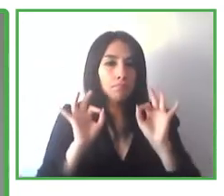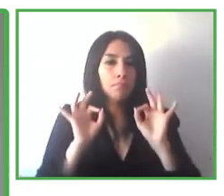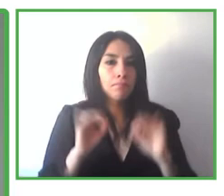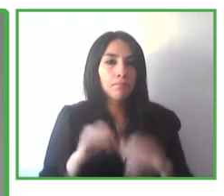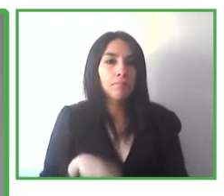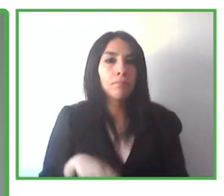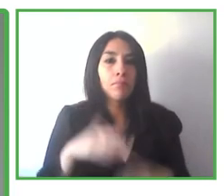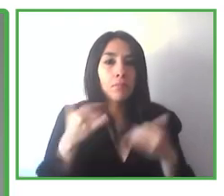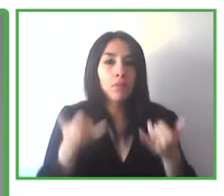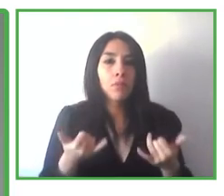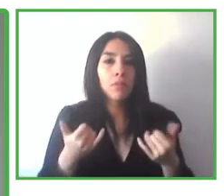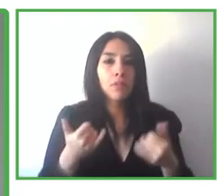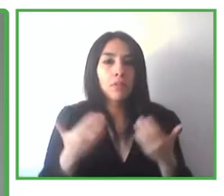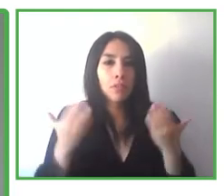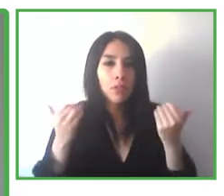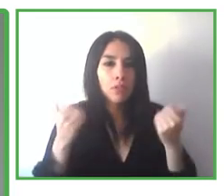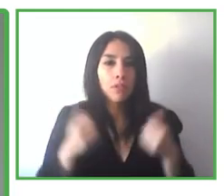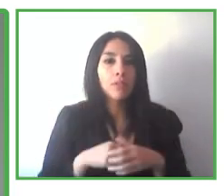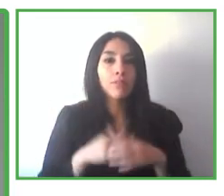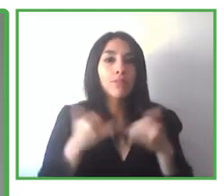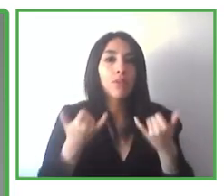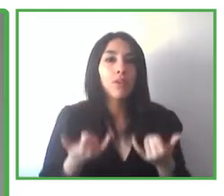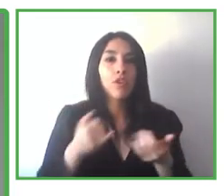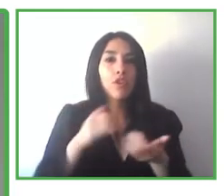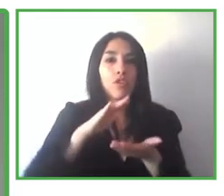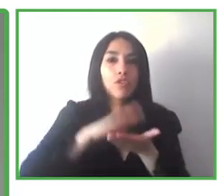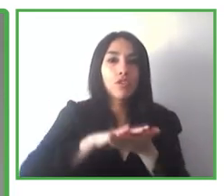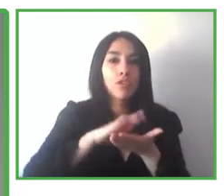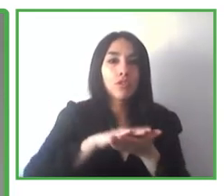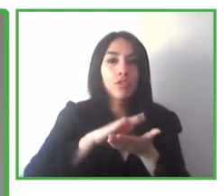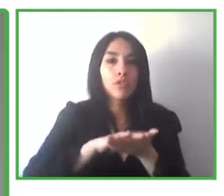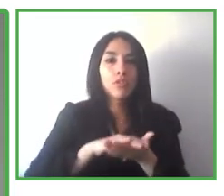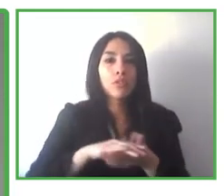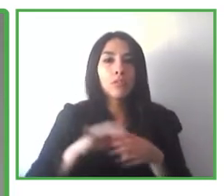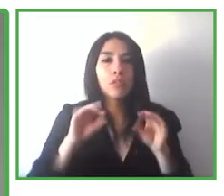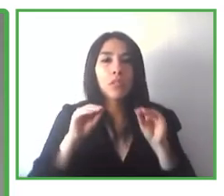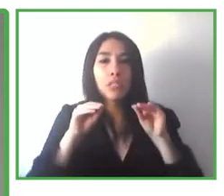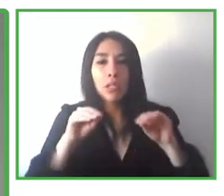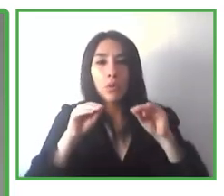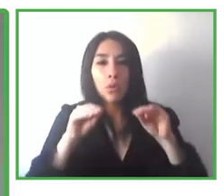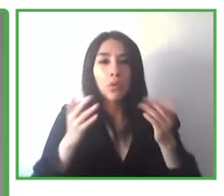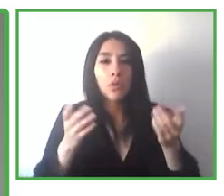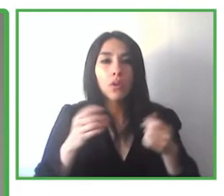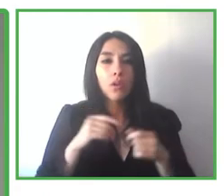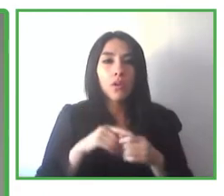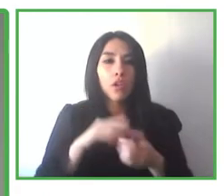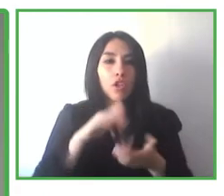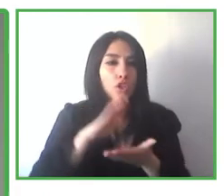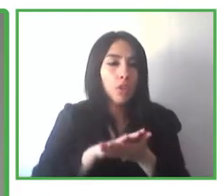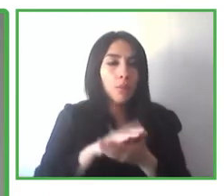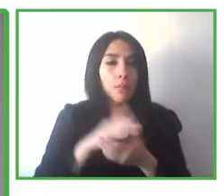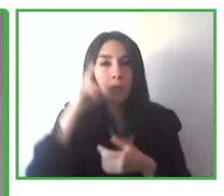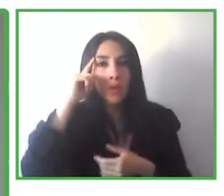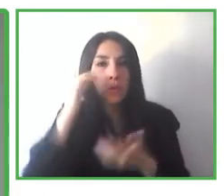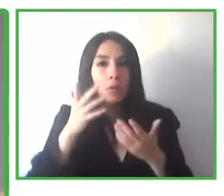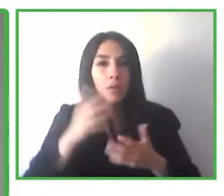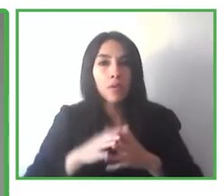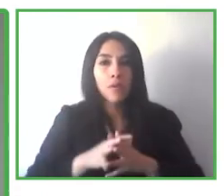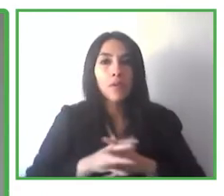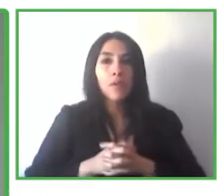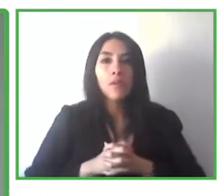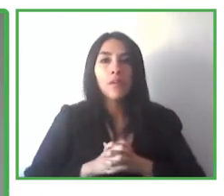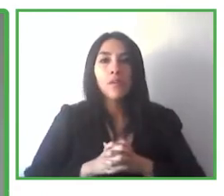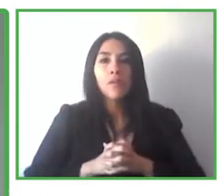it needs to happen. But for this, the schools and the educational systems overall have to be aware